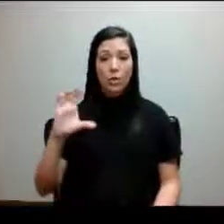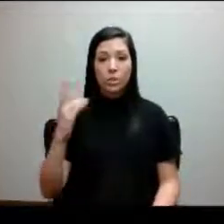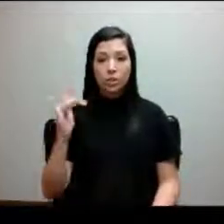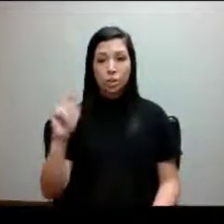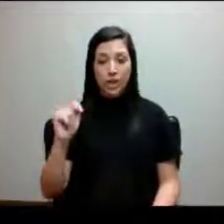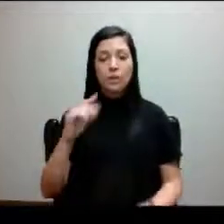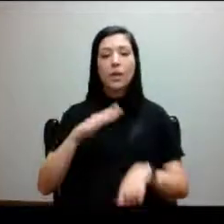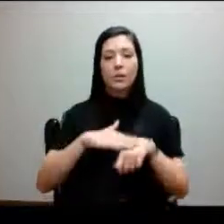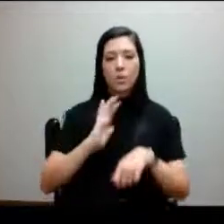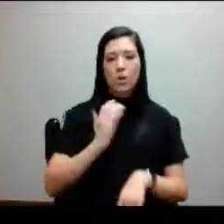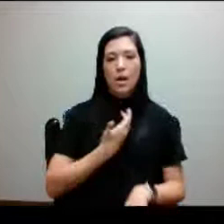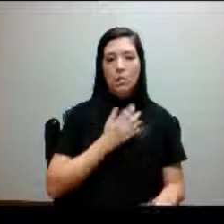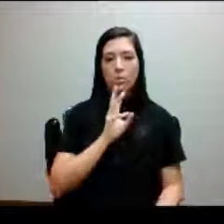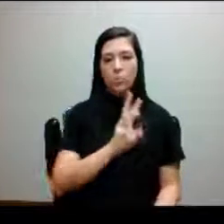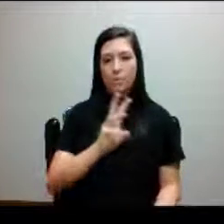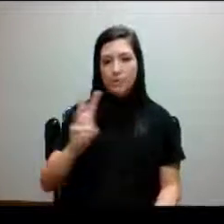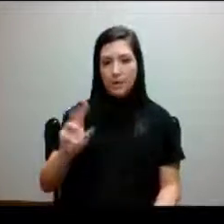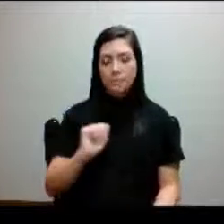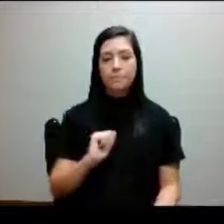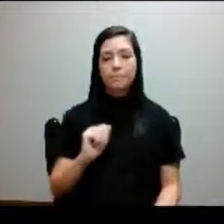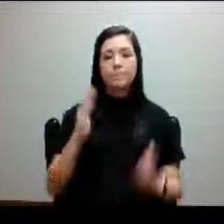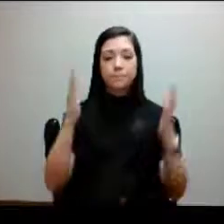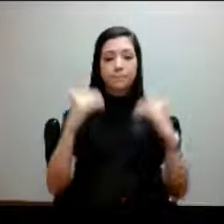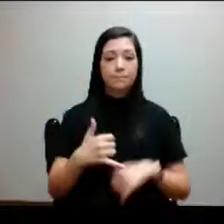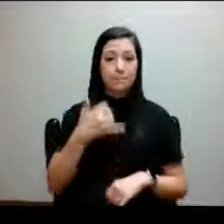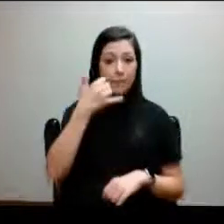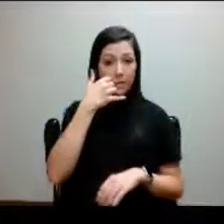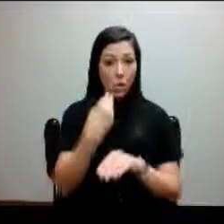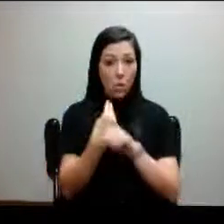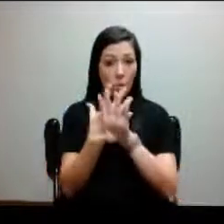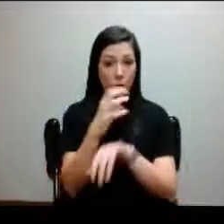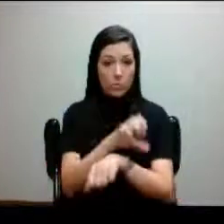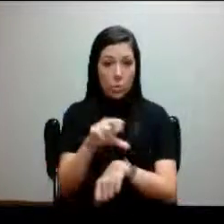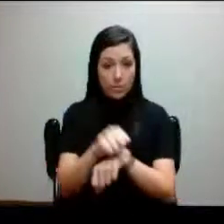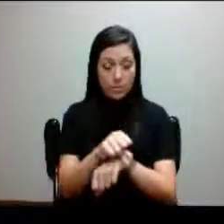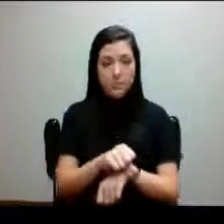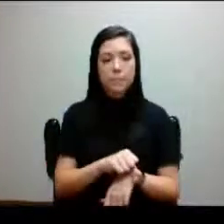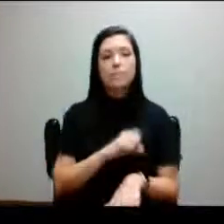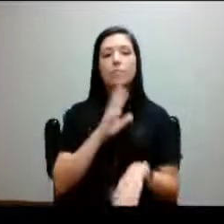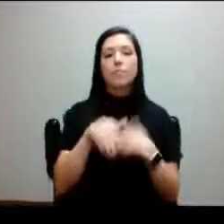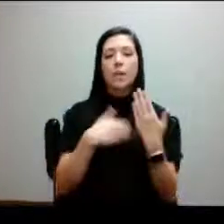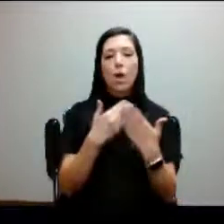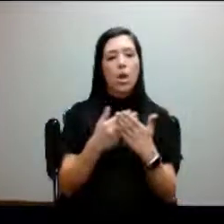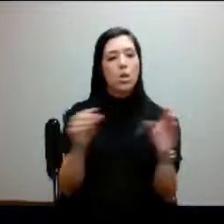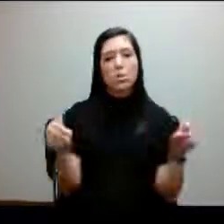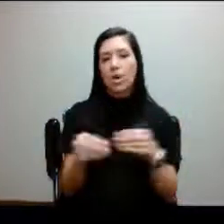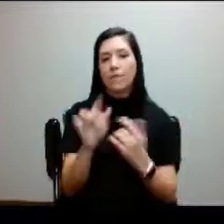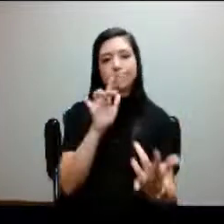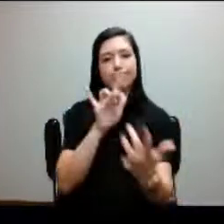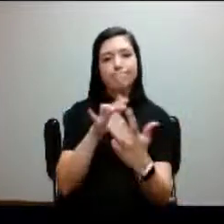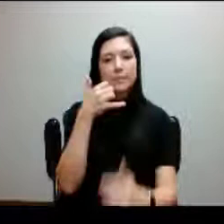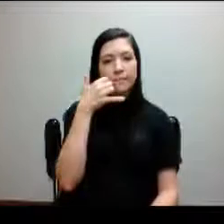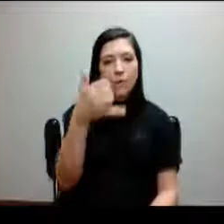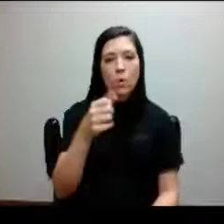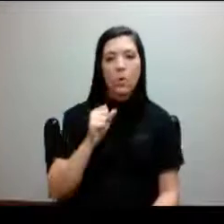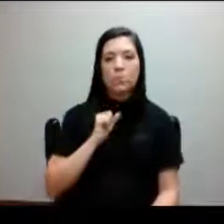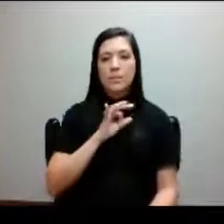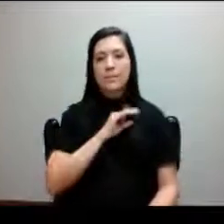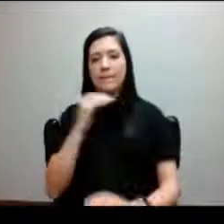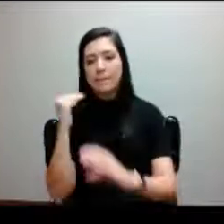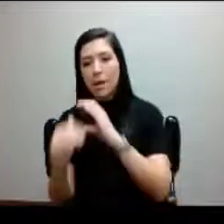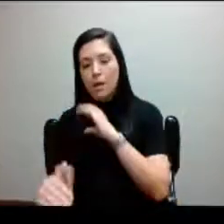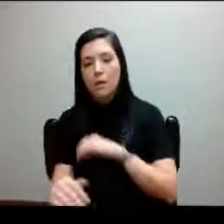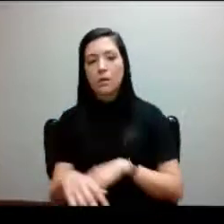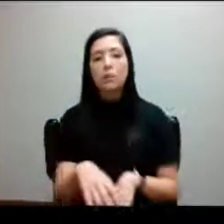on our website, and also phone appointments. And all offices can be reached by phone, staff email, and